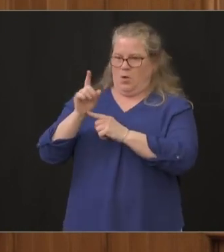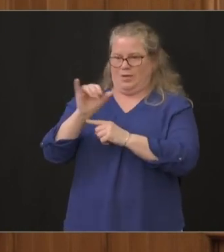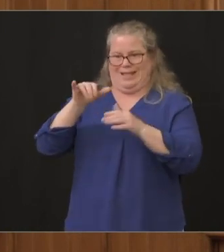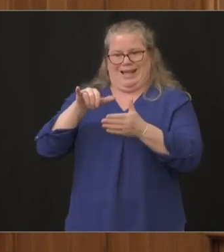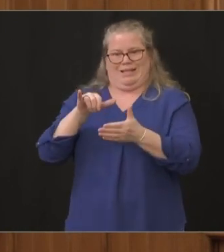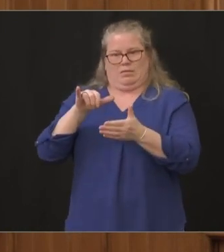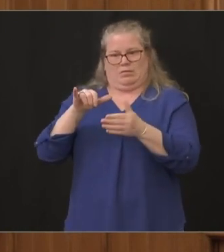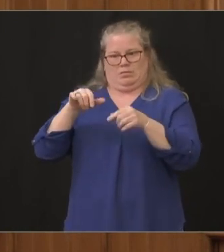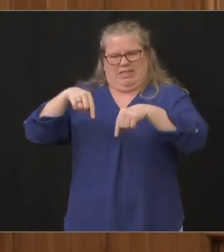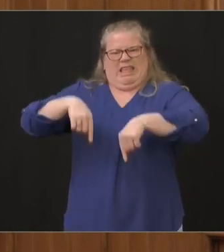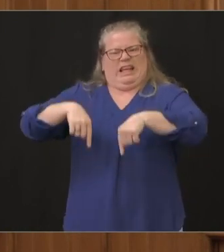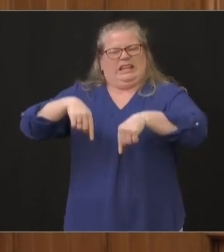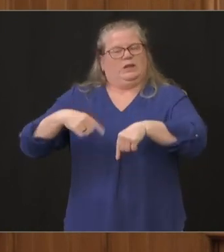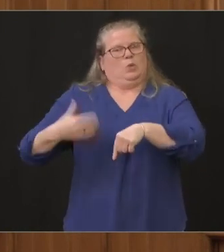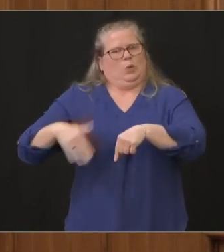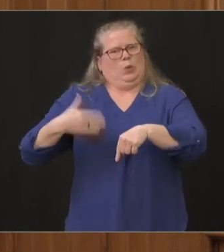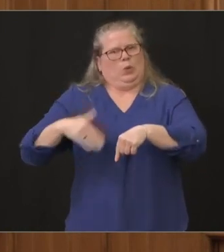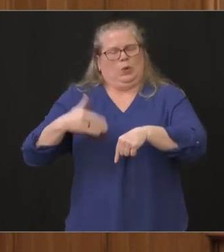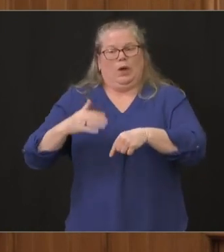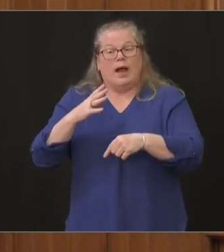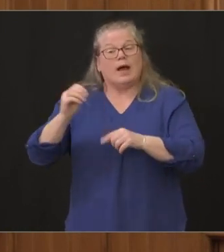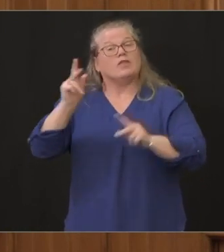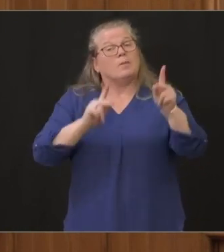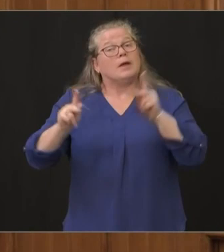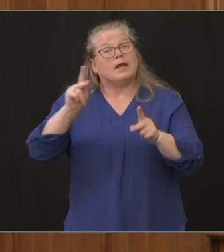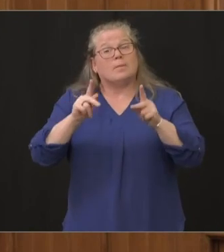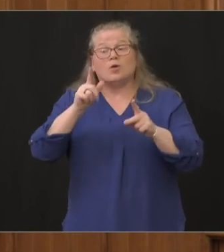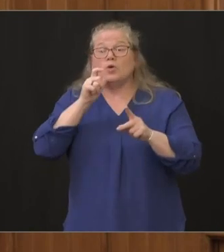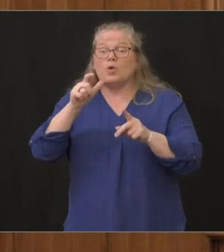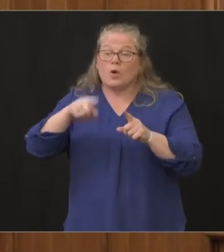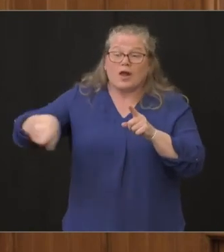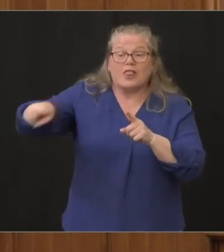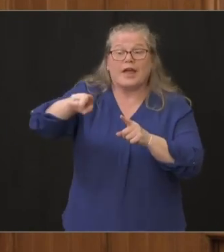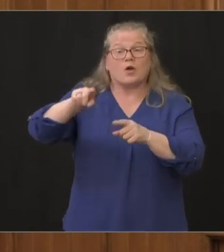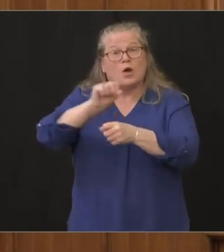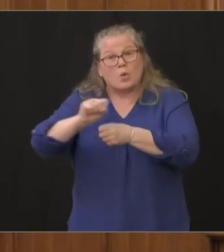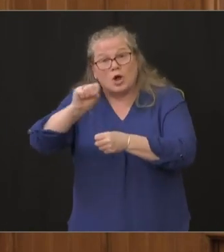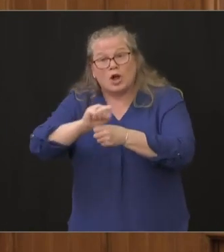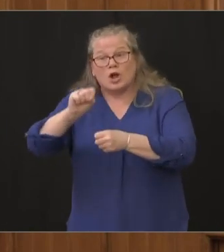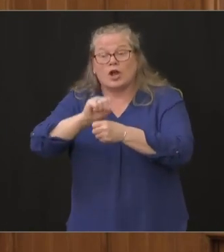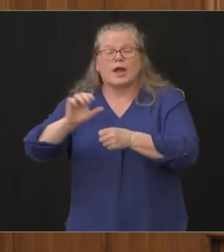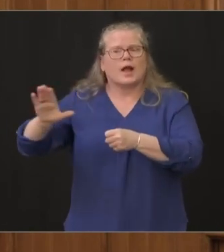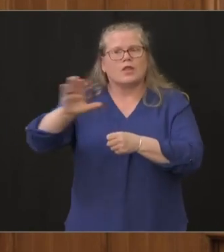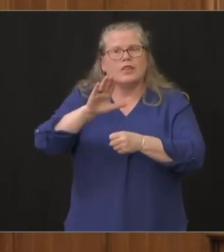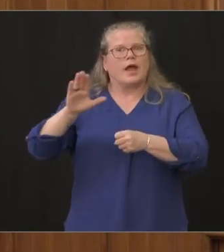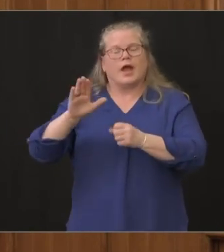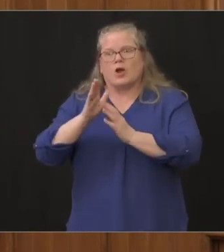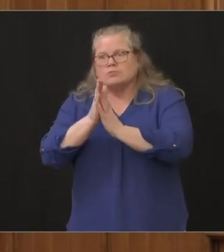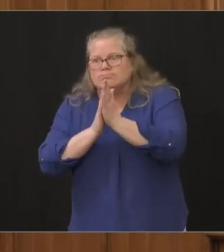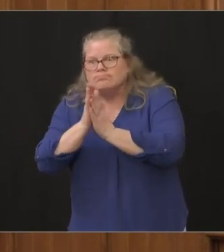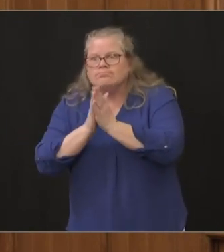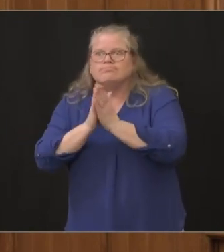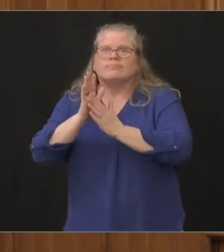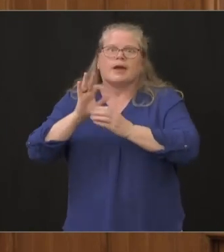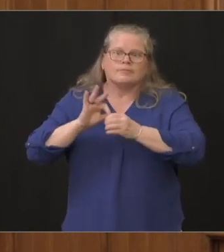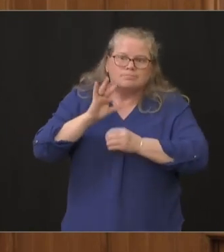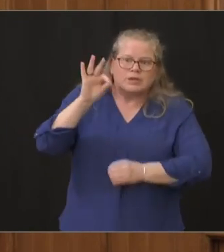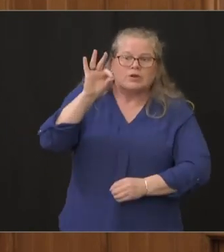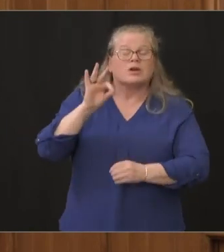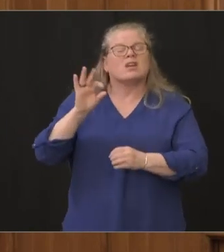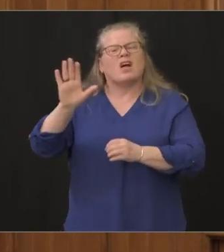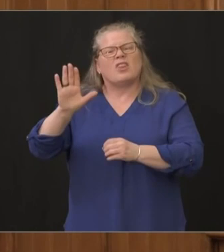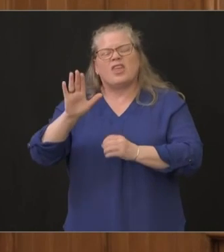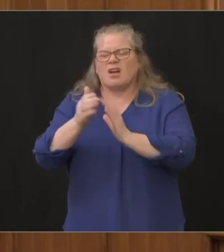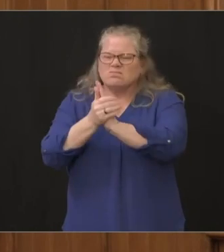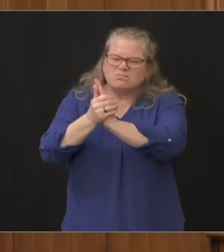and to see the spirit of the people on the ground they're there they're first of all their excellence their competence their empathy